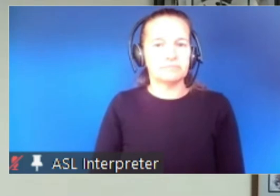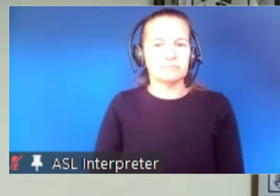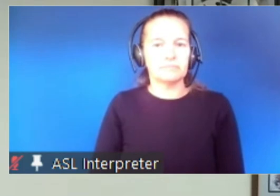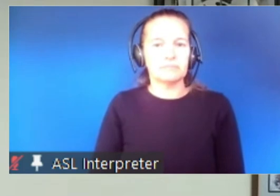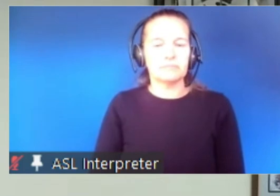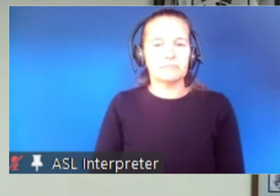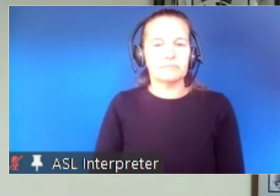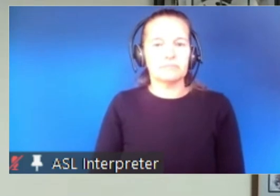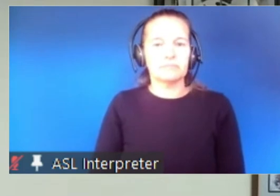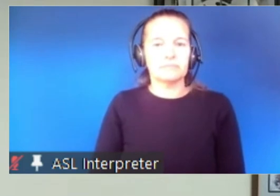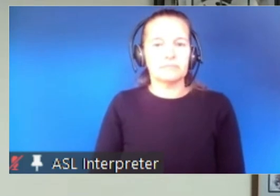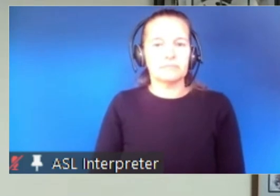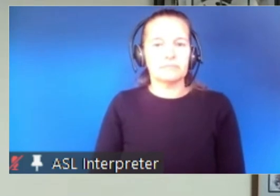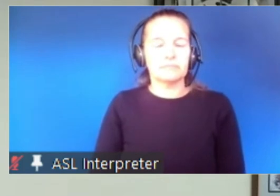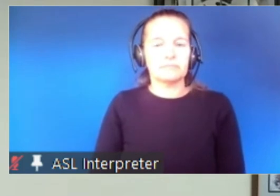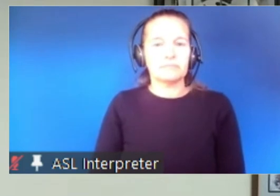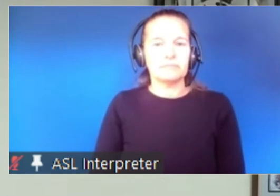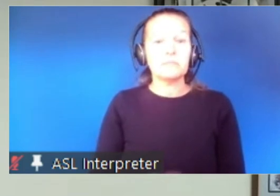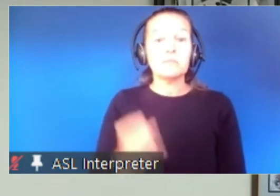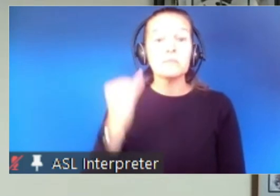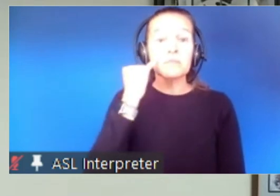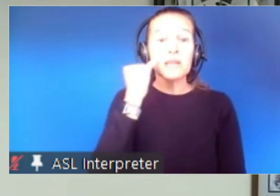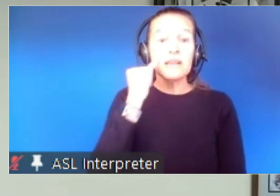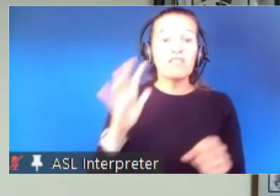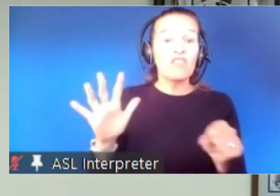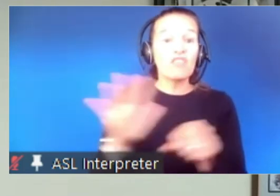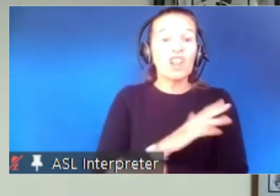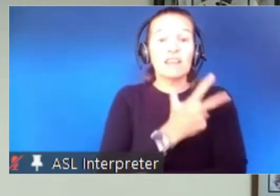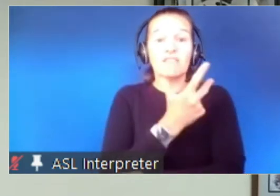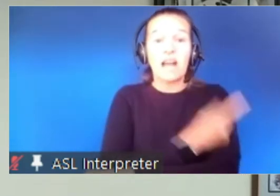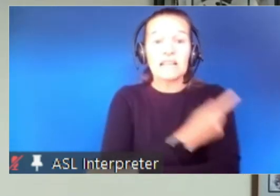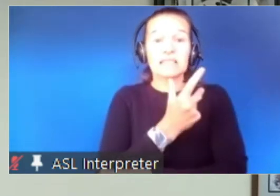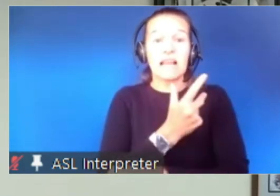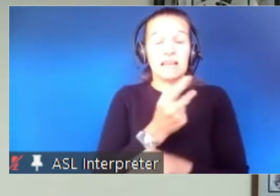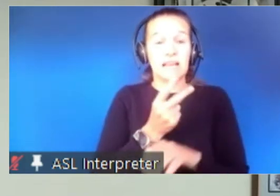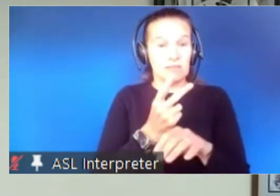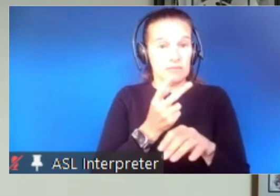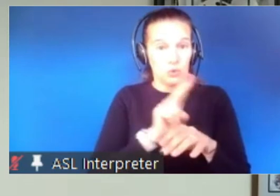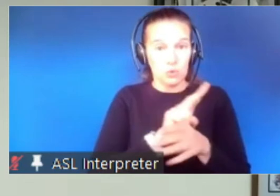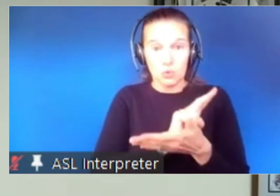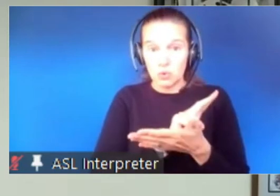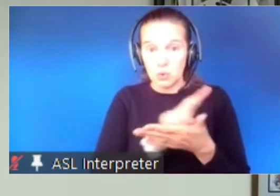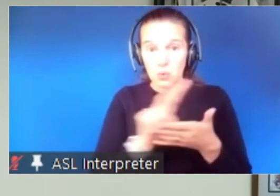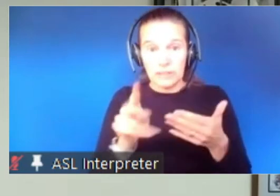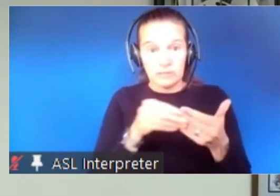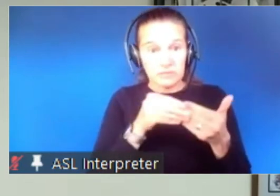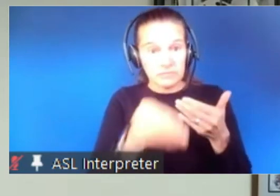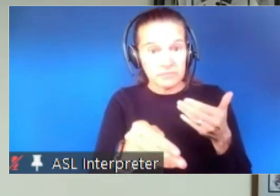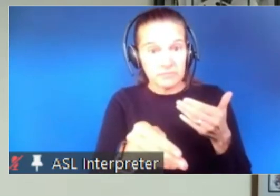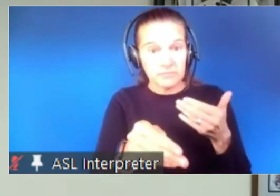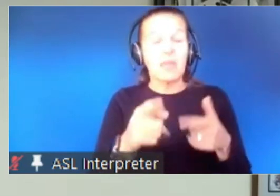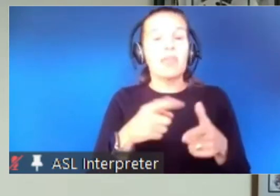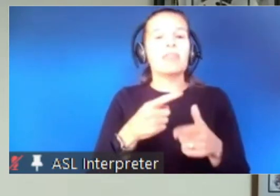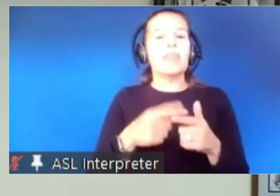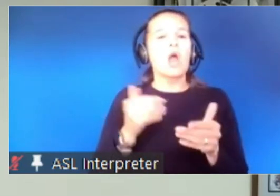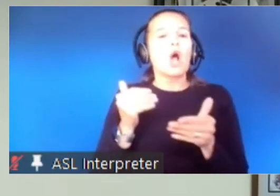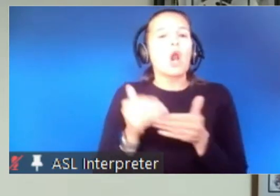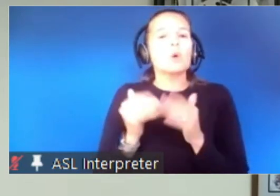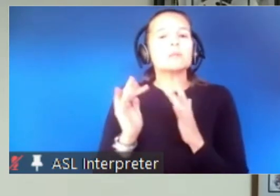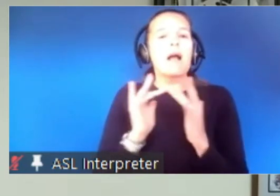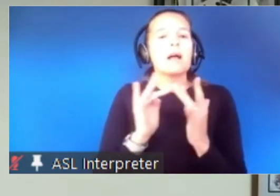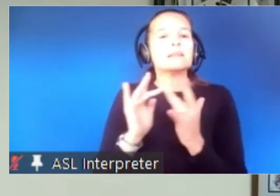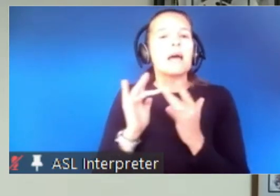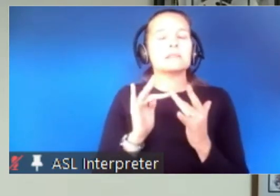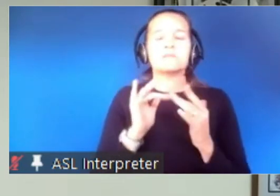um if fully vaccinated two weeks past the final dose close contacts do not need to